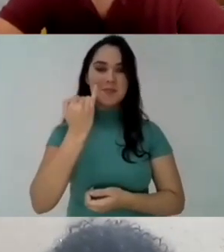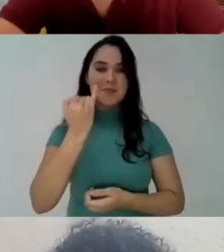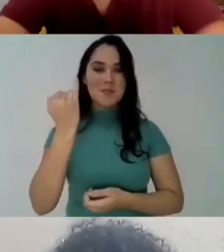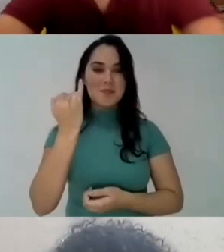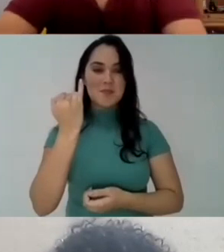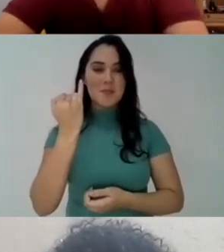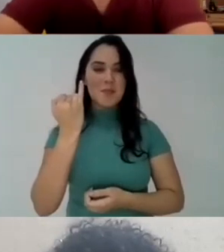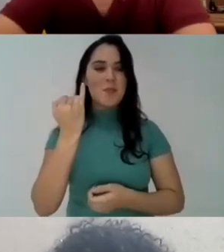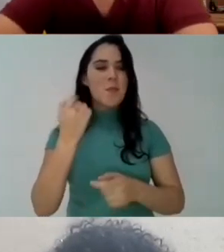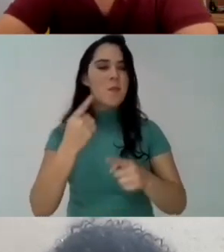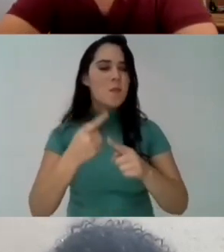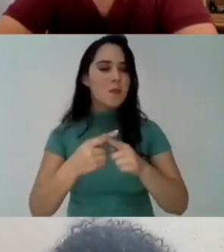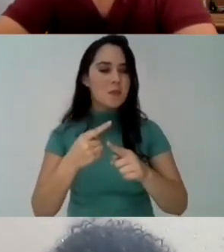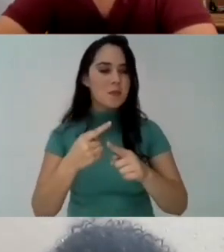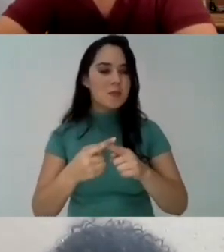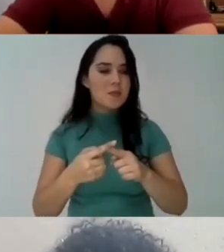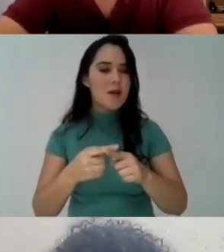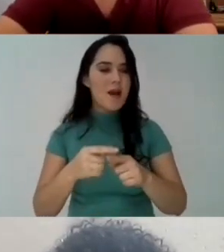is very important